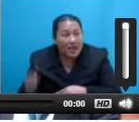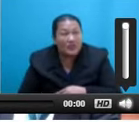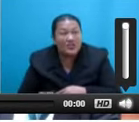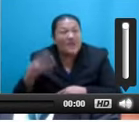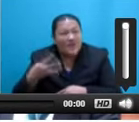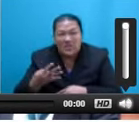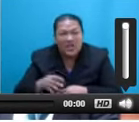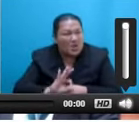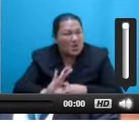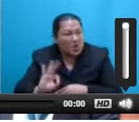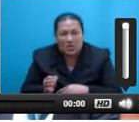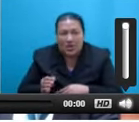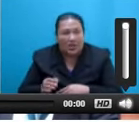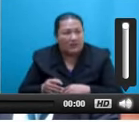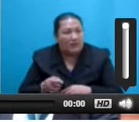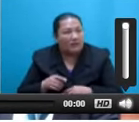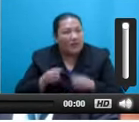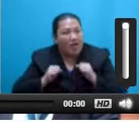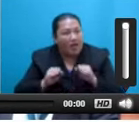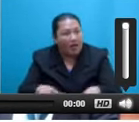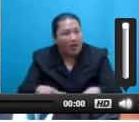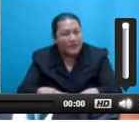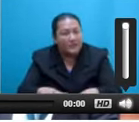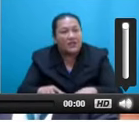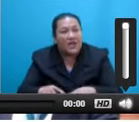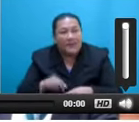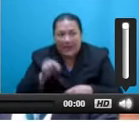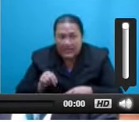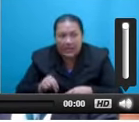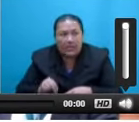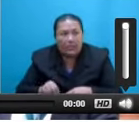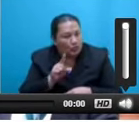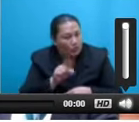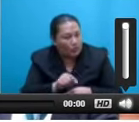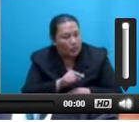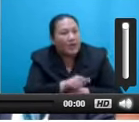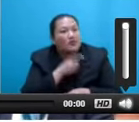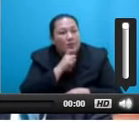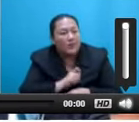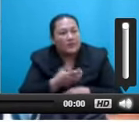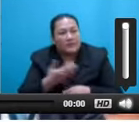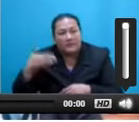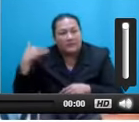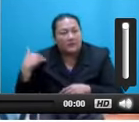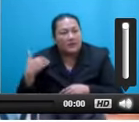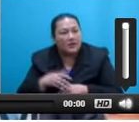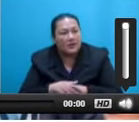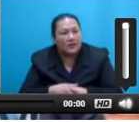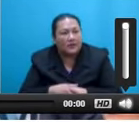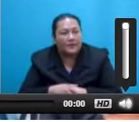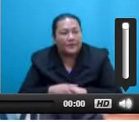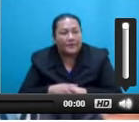and not reflected on the agenda spelled out in the speech by His Excellency the President. That is not only masquerading